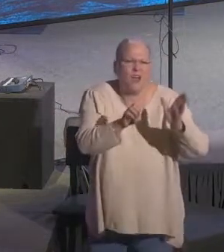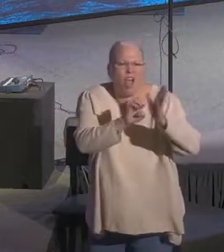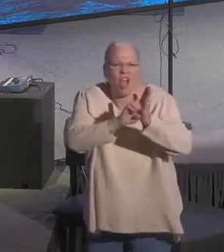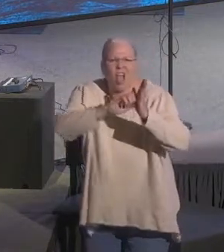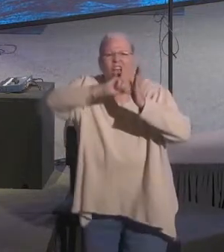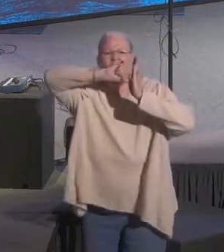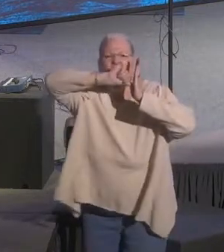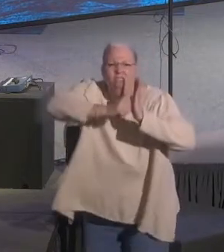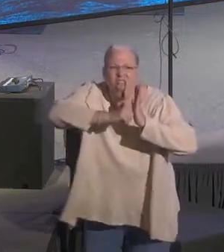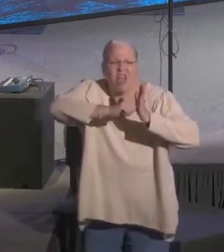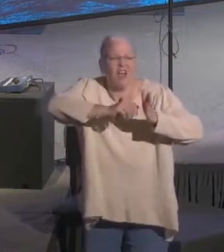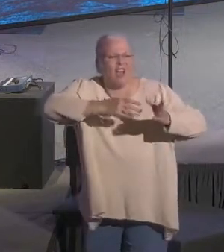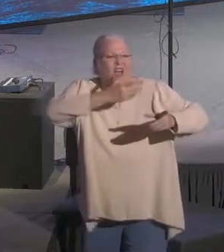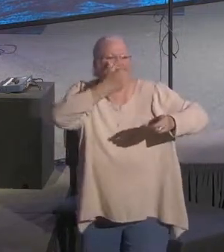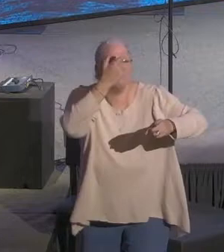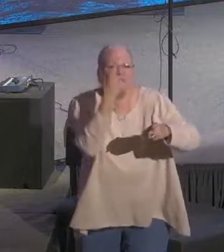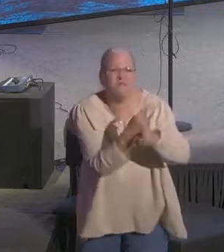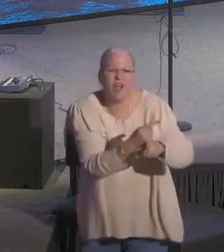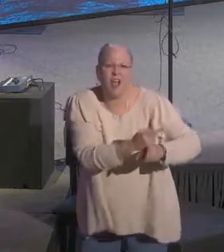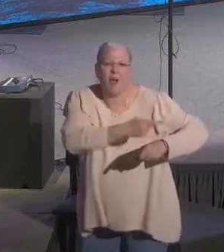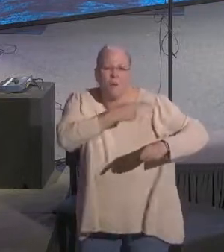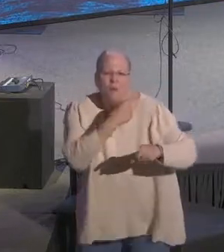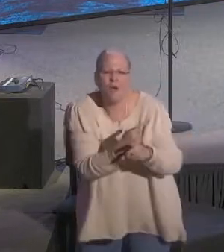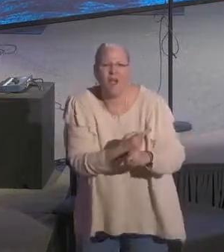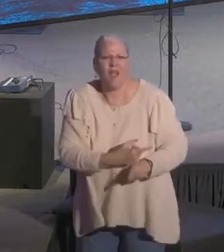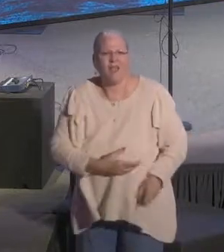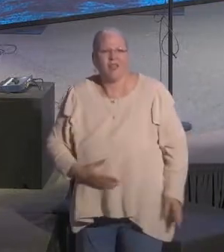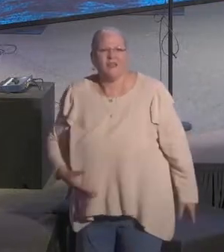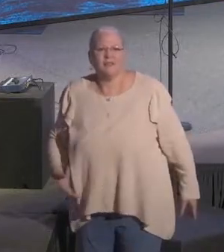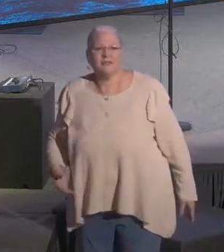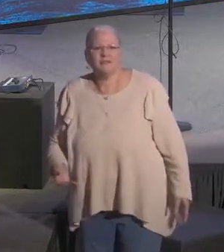to tell people we're right. We have Jesus.